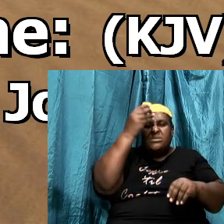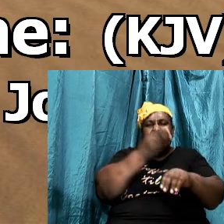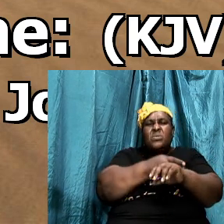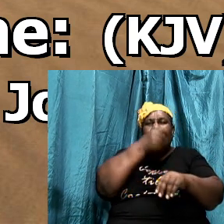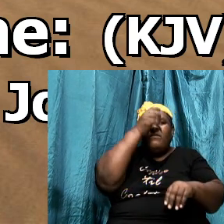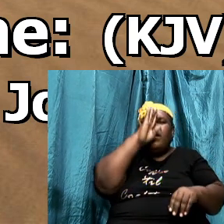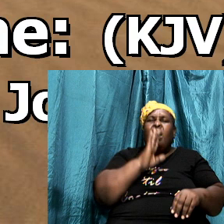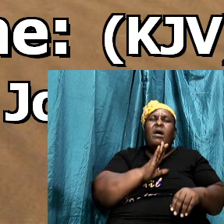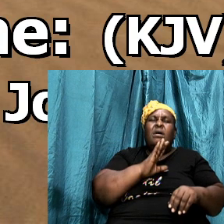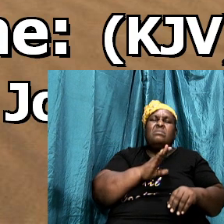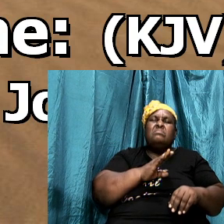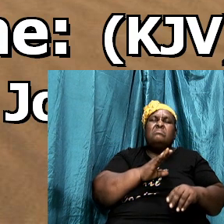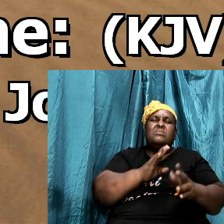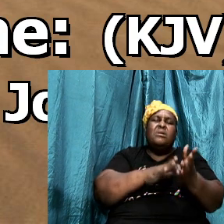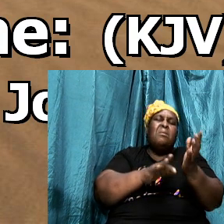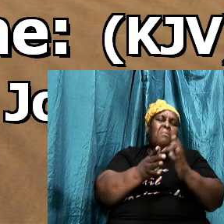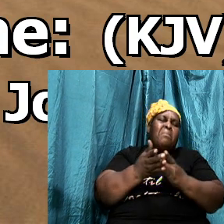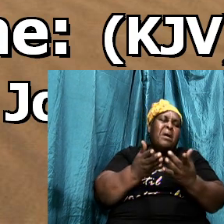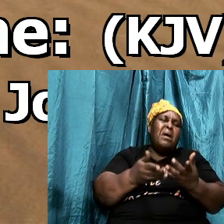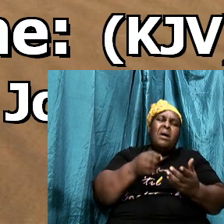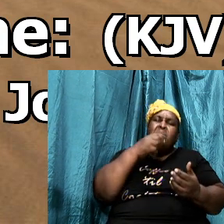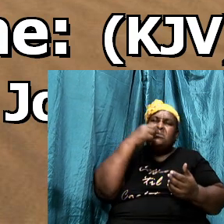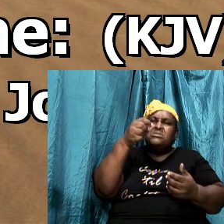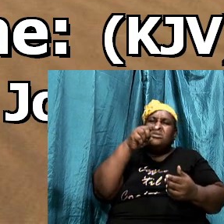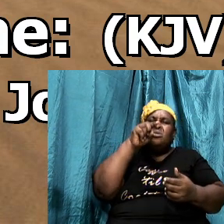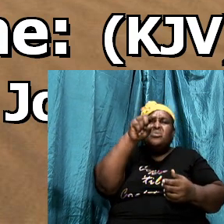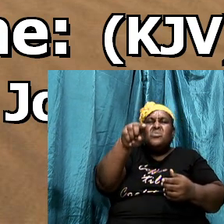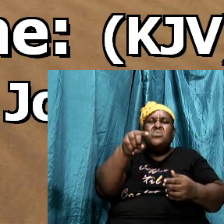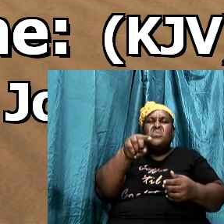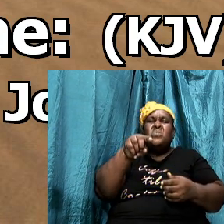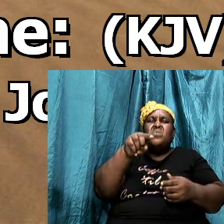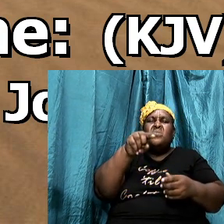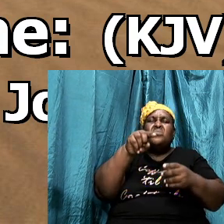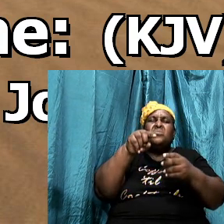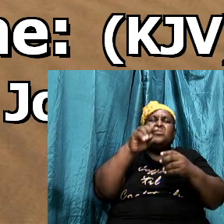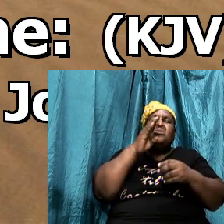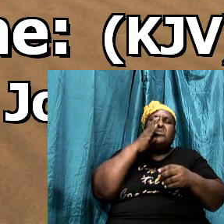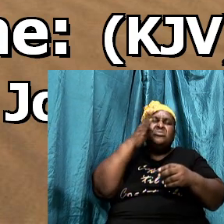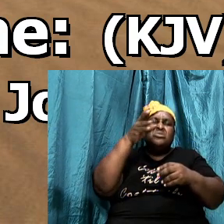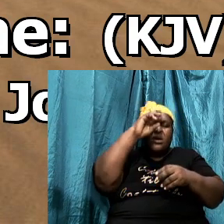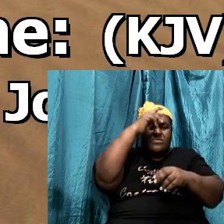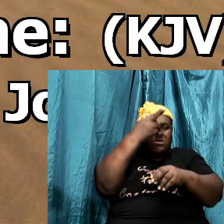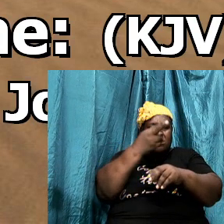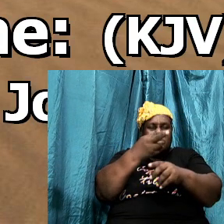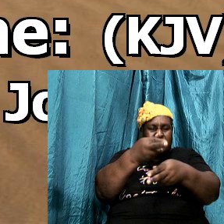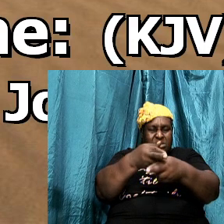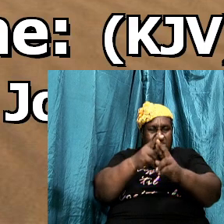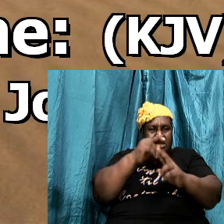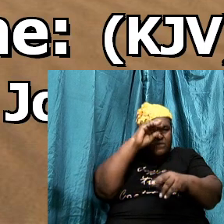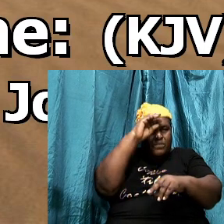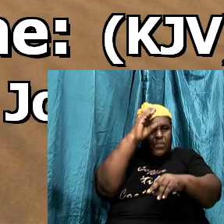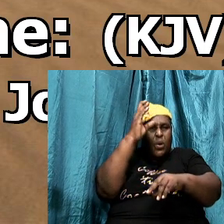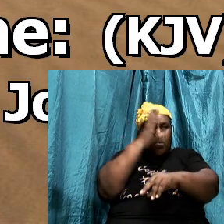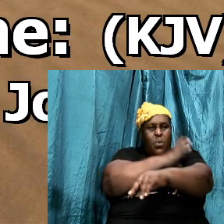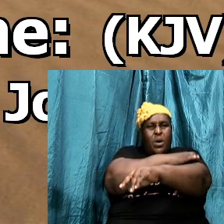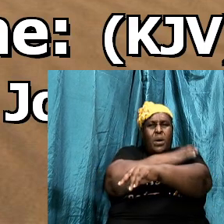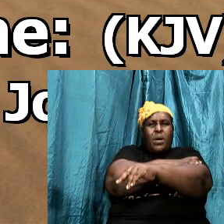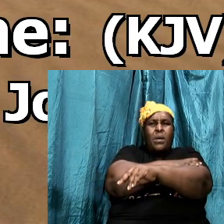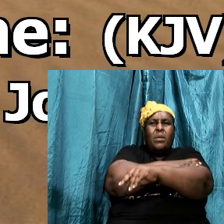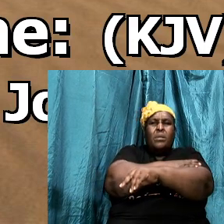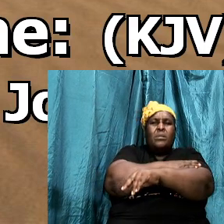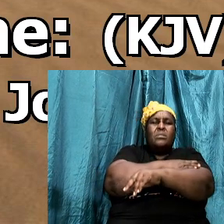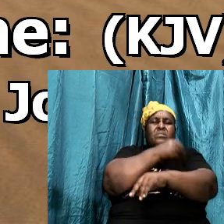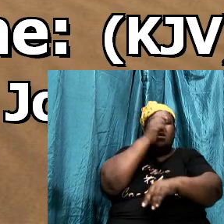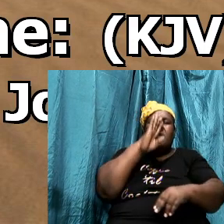shall receive power and you must fulfill the entire plan of salvation the God that we serve is a